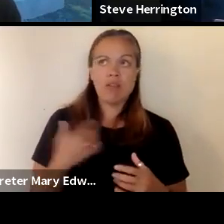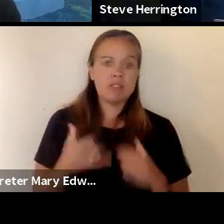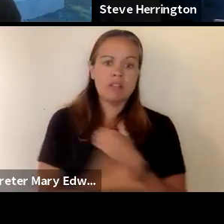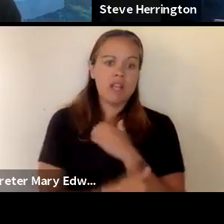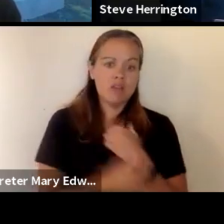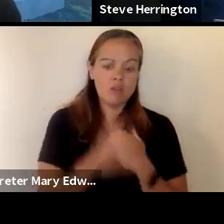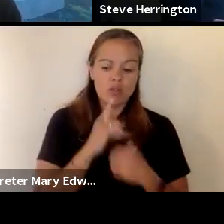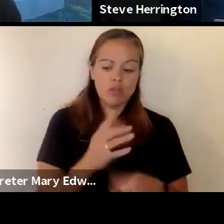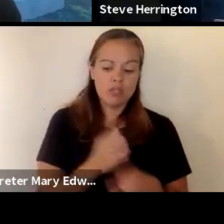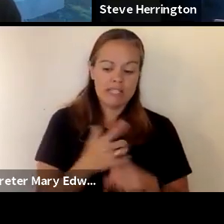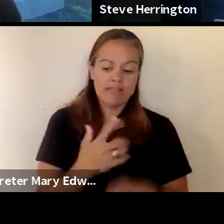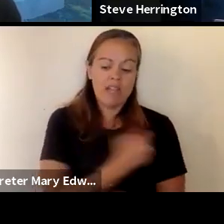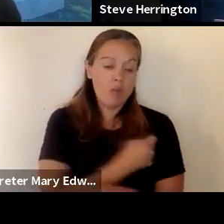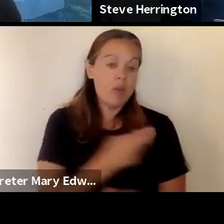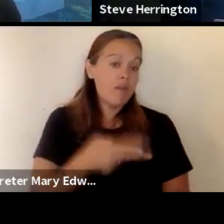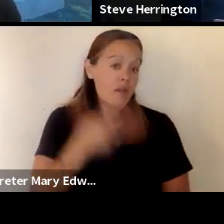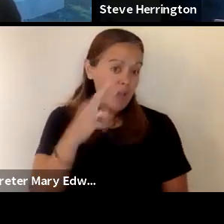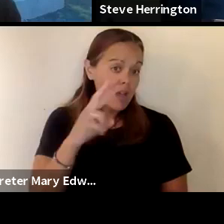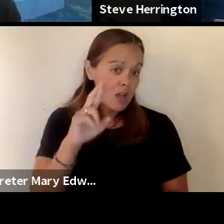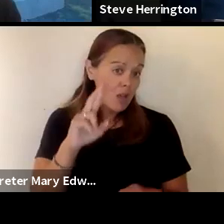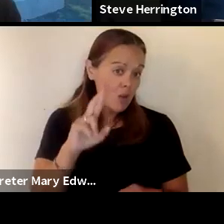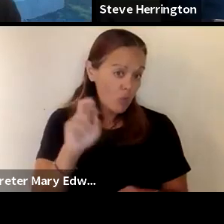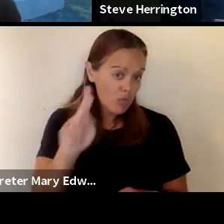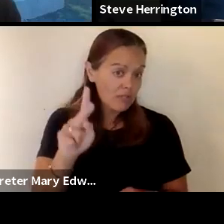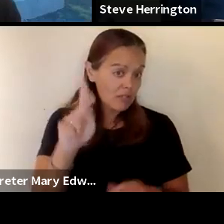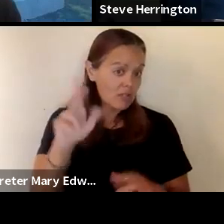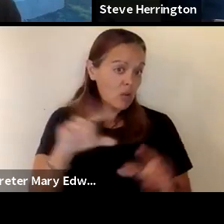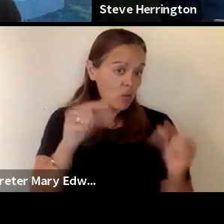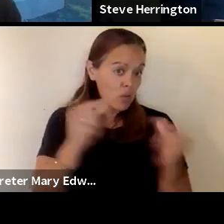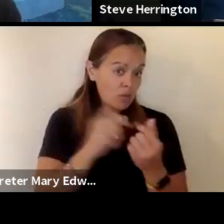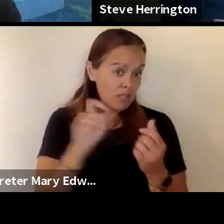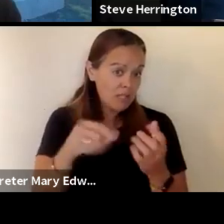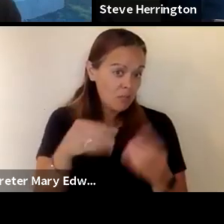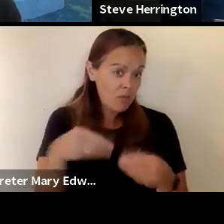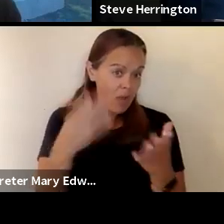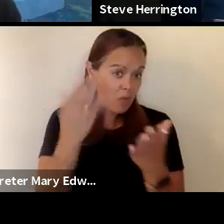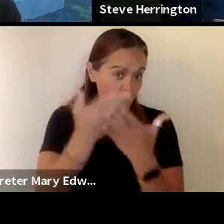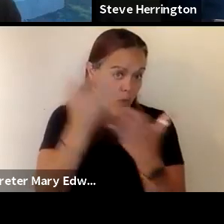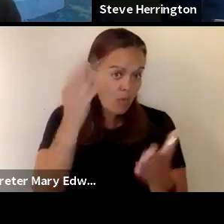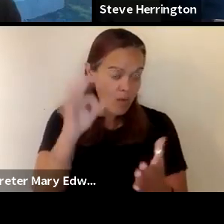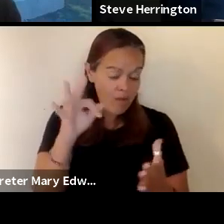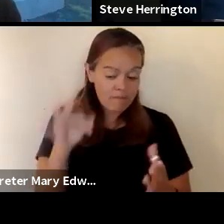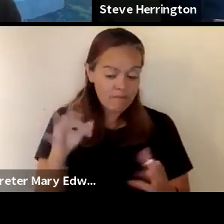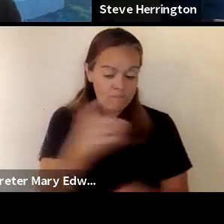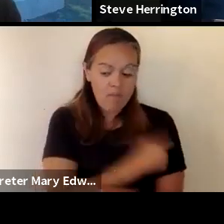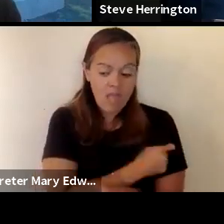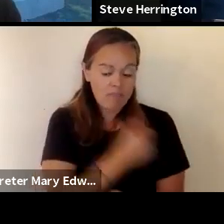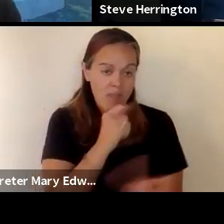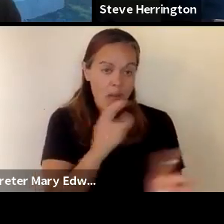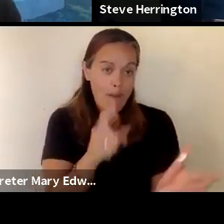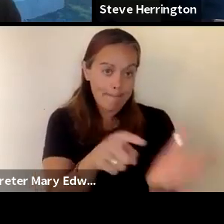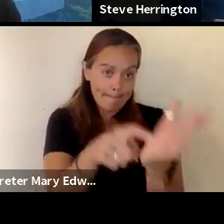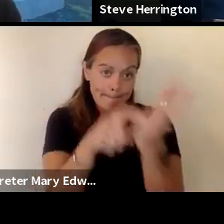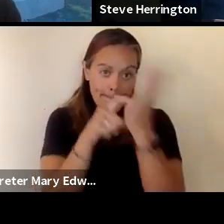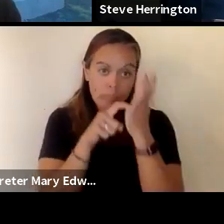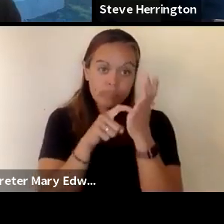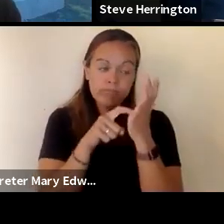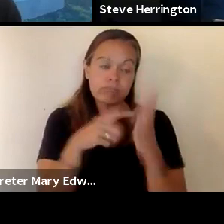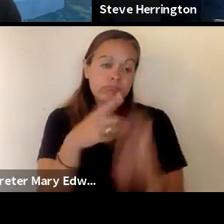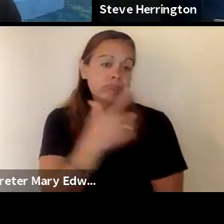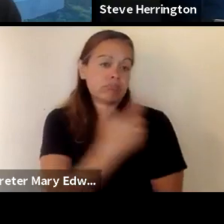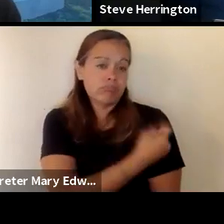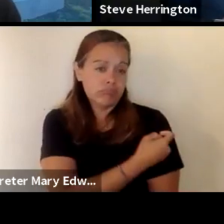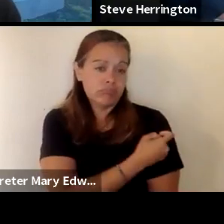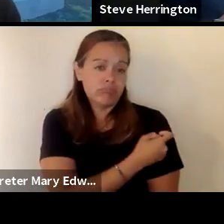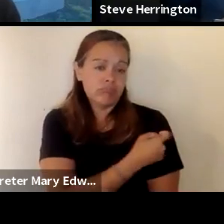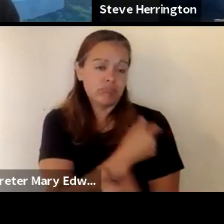risk groups that need to provide proof of vaccination but this time there isn't a mandate it is a vaccine that's still